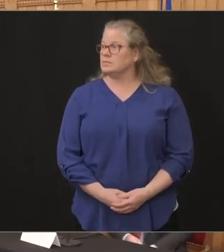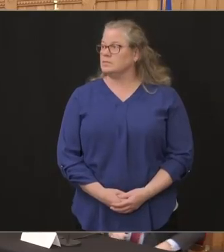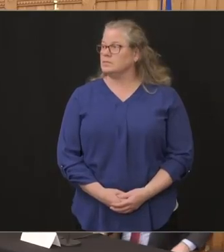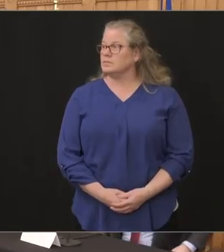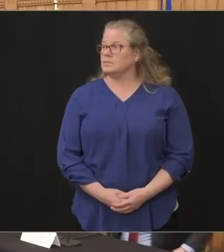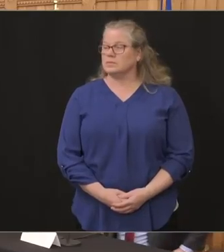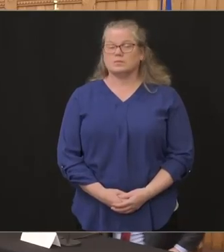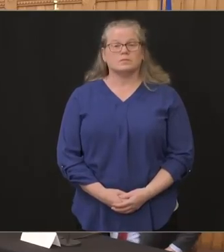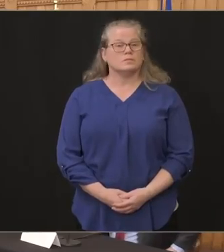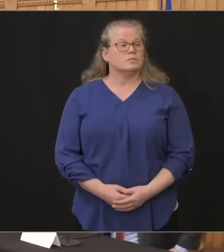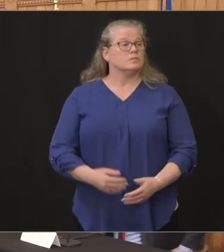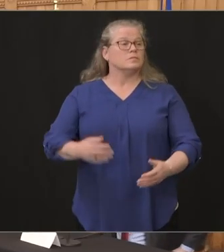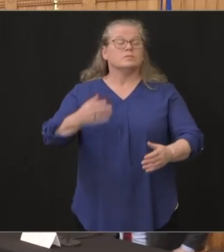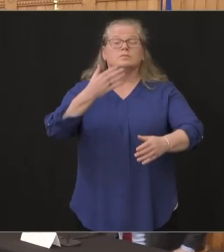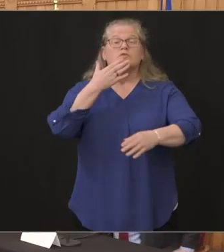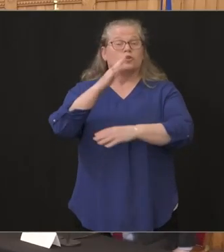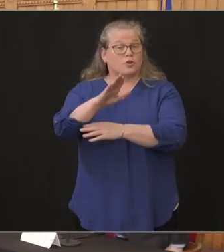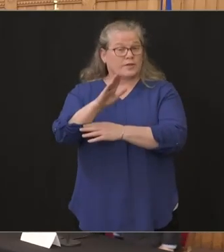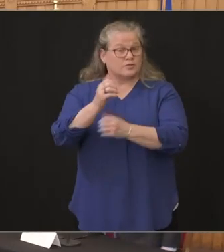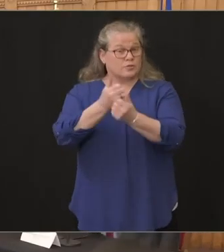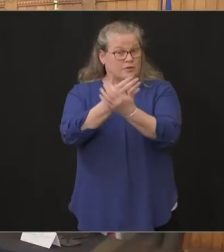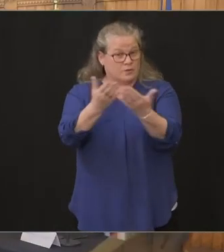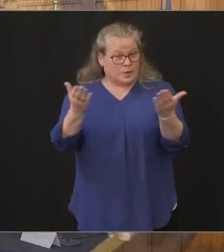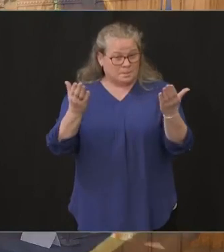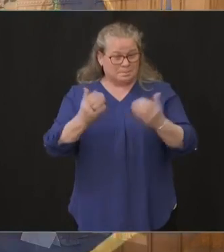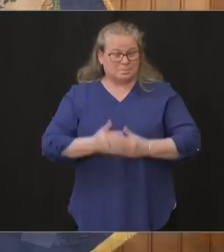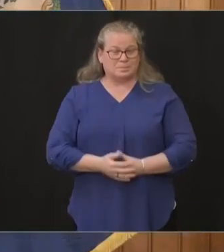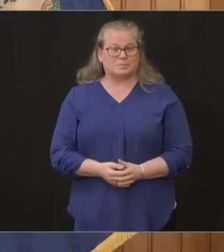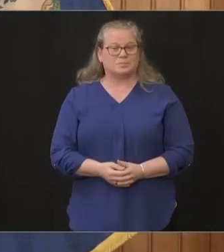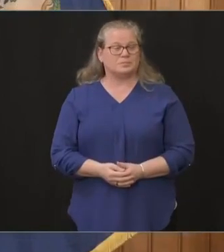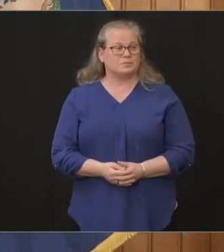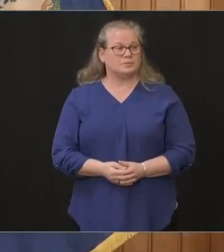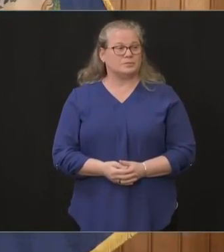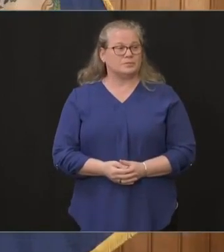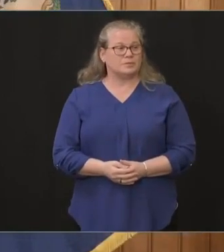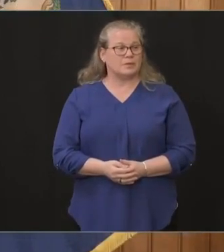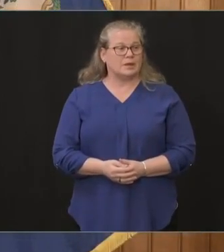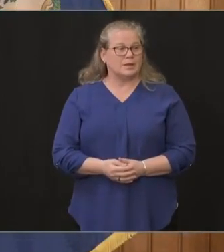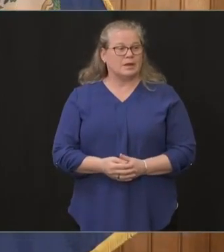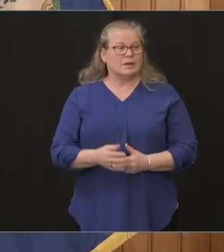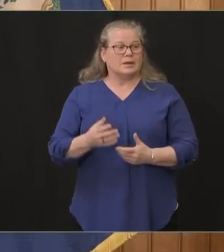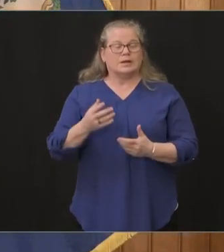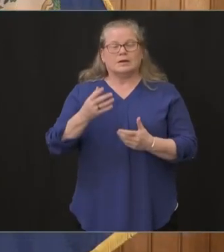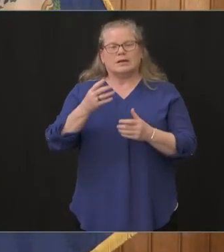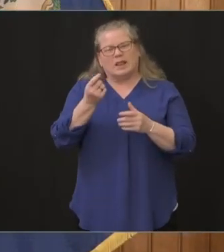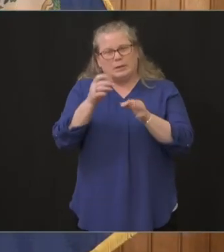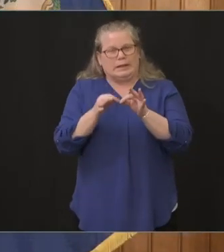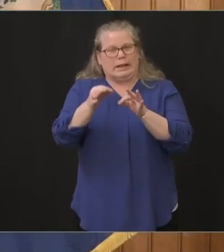all right good afternoon everybody I'm a little late I was washing my hands